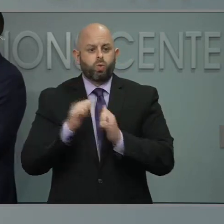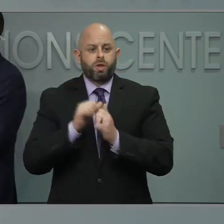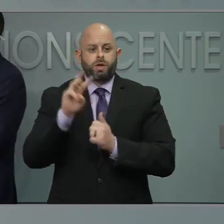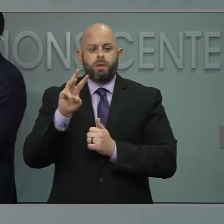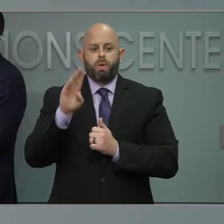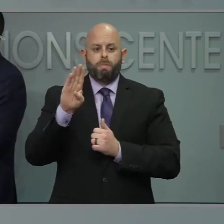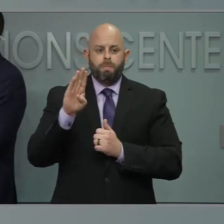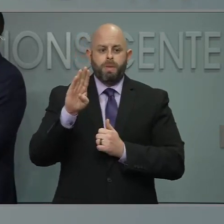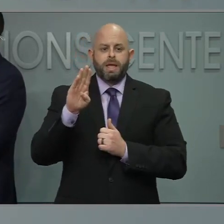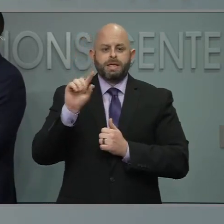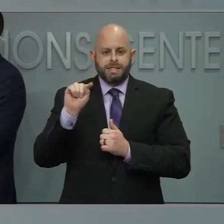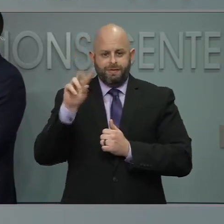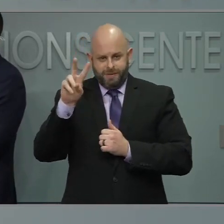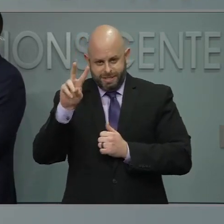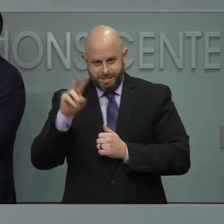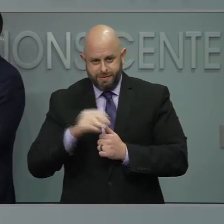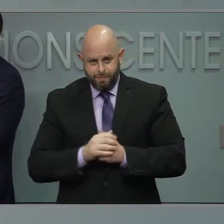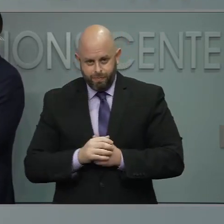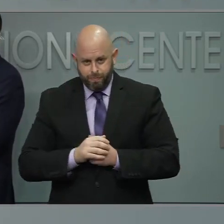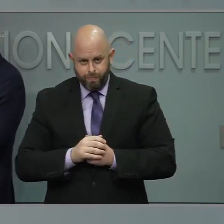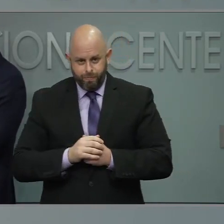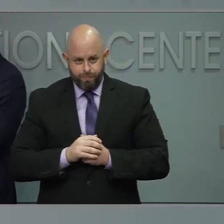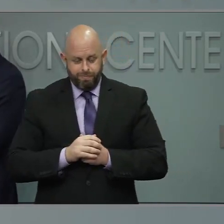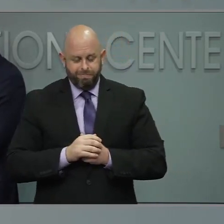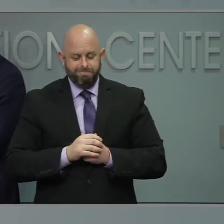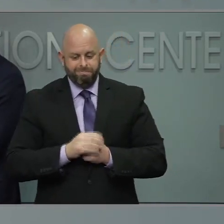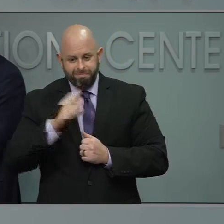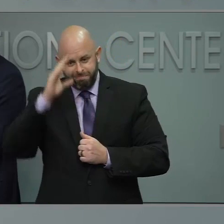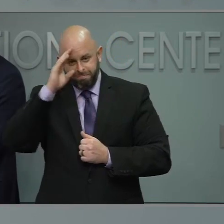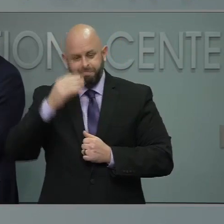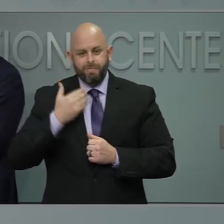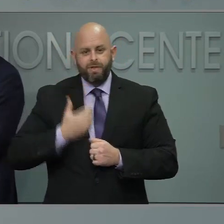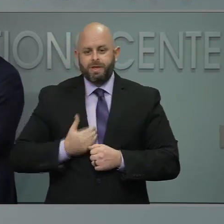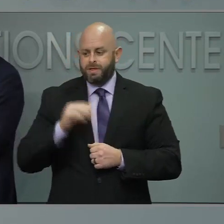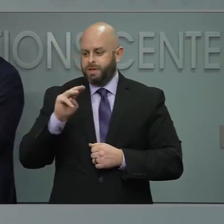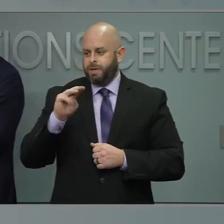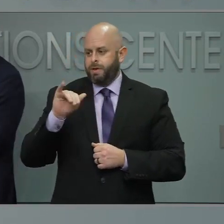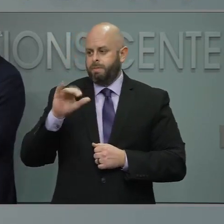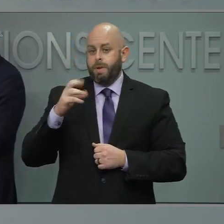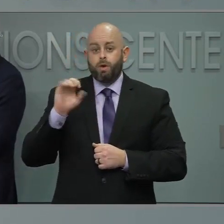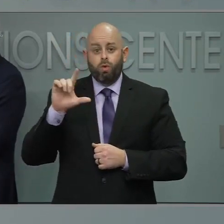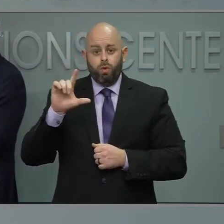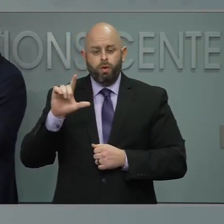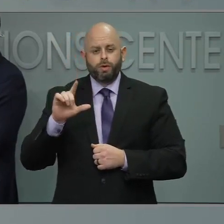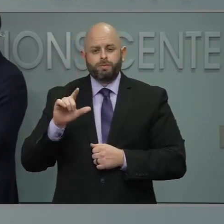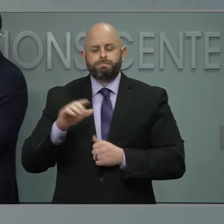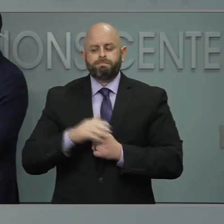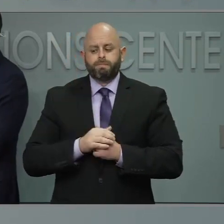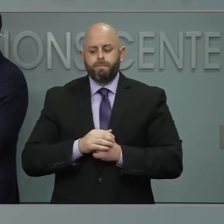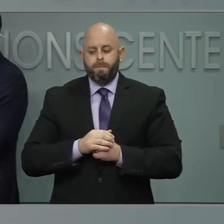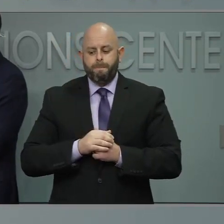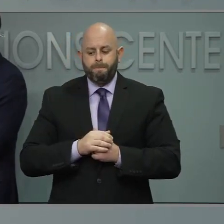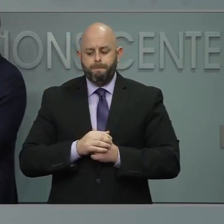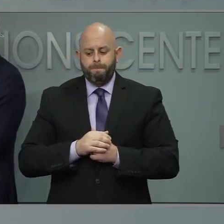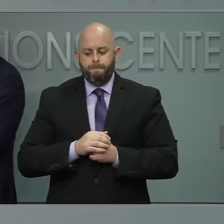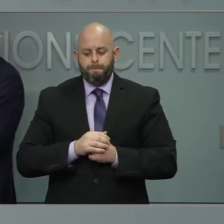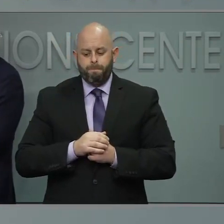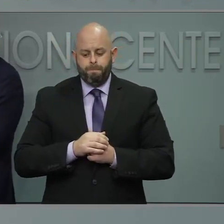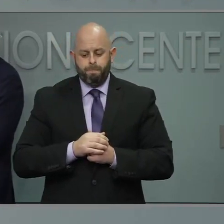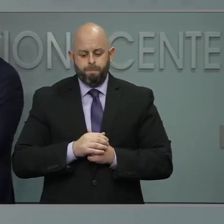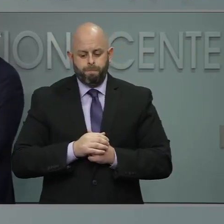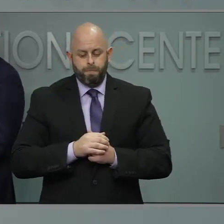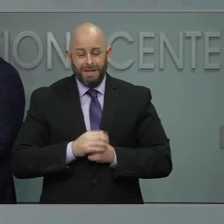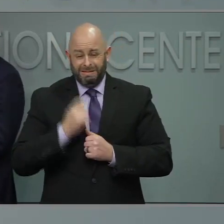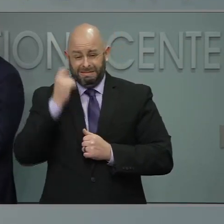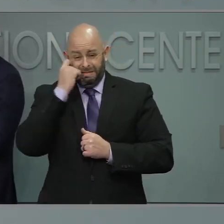Good afternoon, Governor. This is Michael Perchick with WTVD. In reference to your last answer when it comes to the Johnson